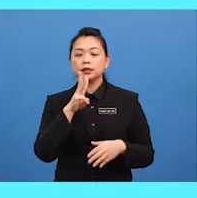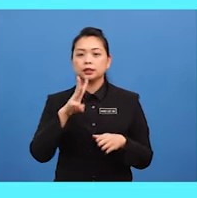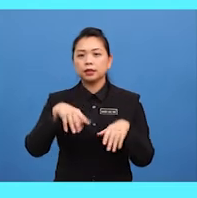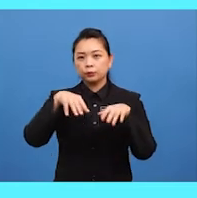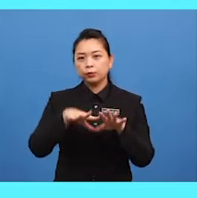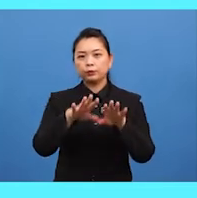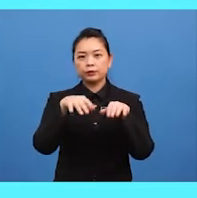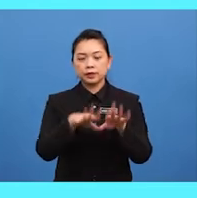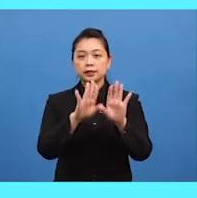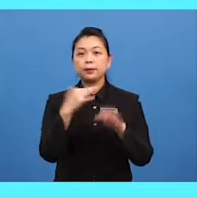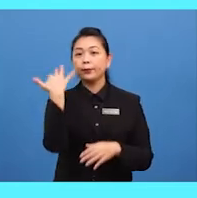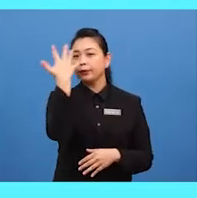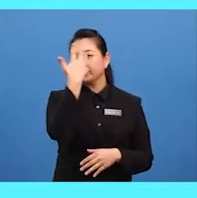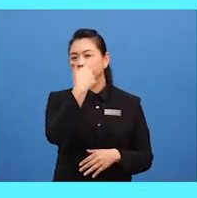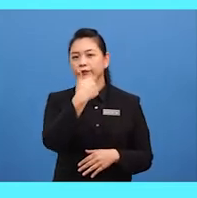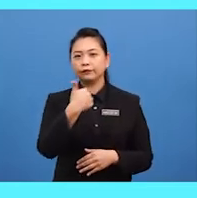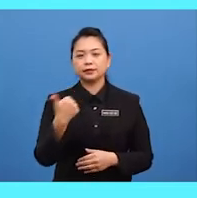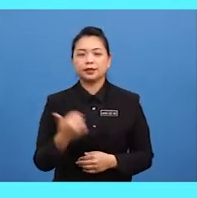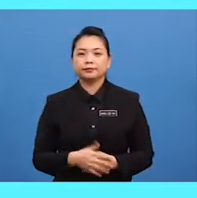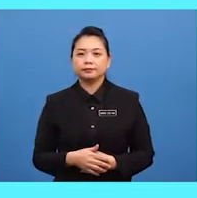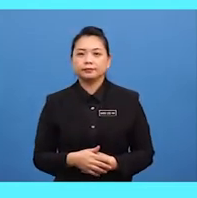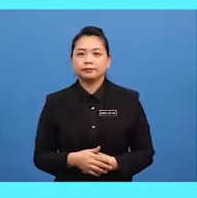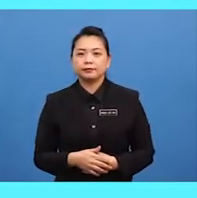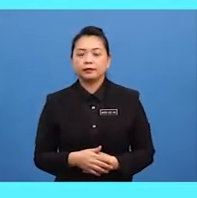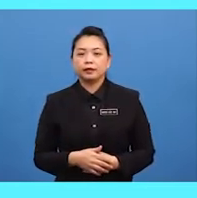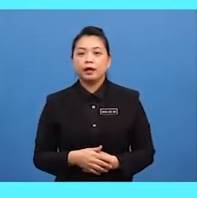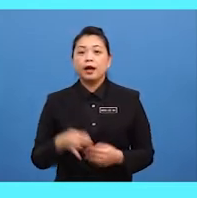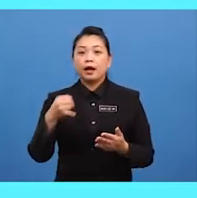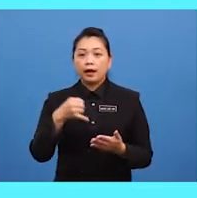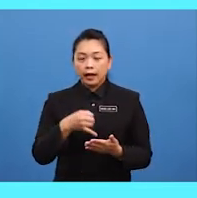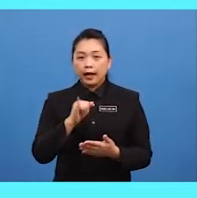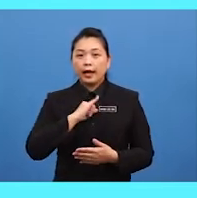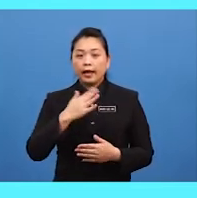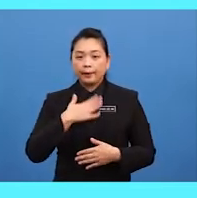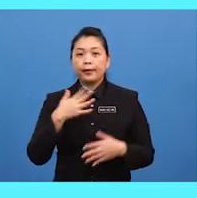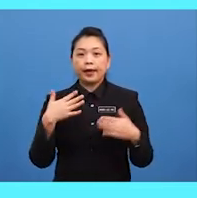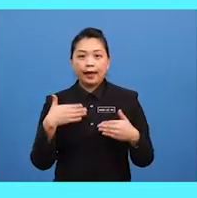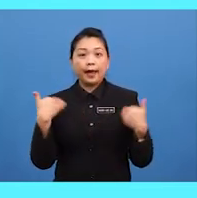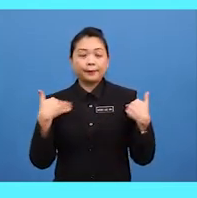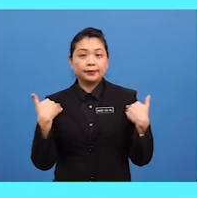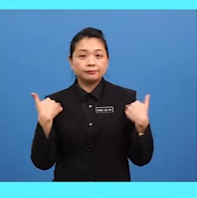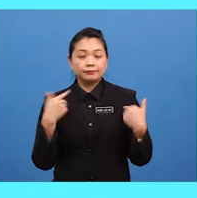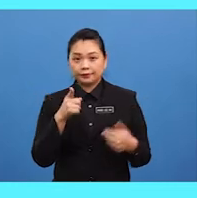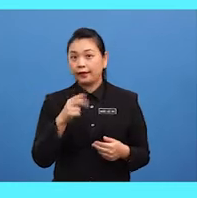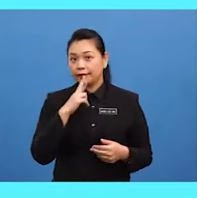it is a beautiful sight are you happy with your description